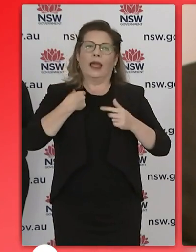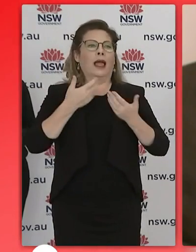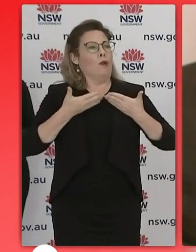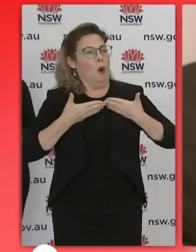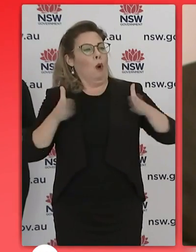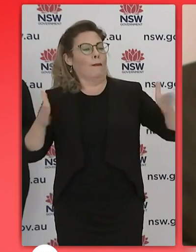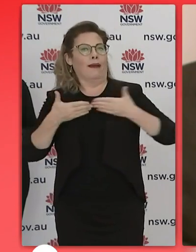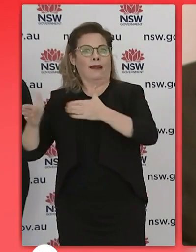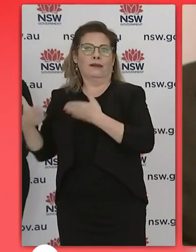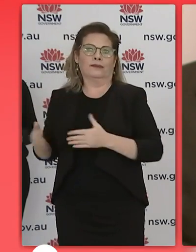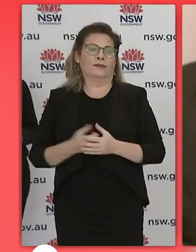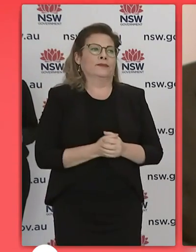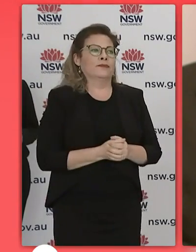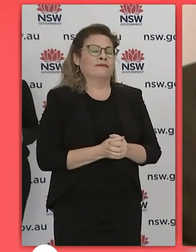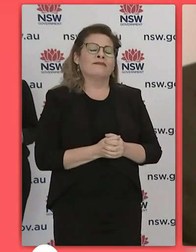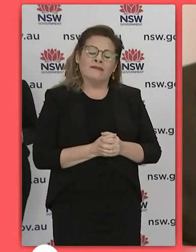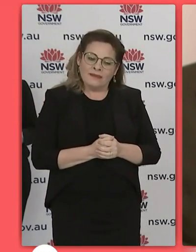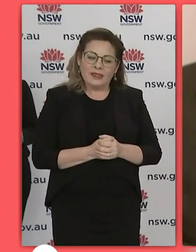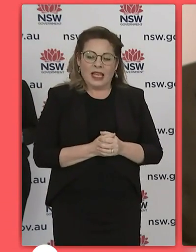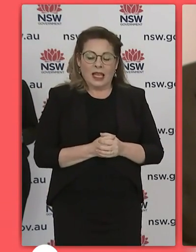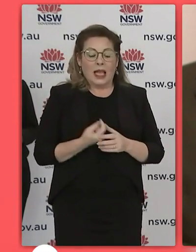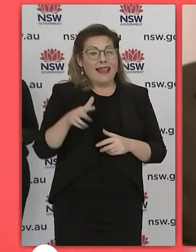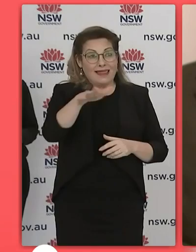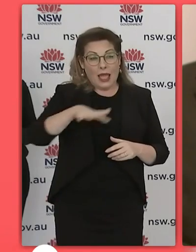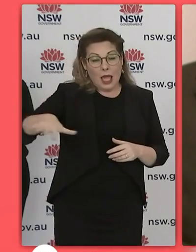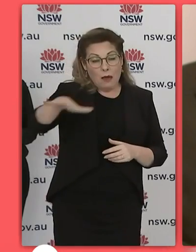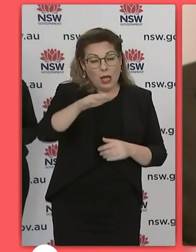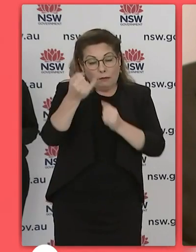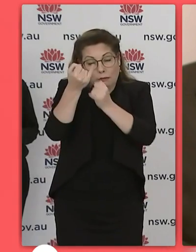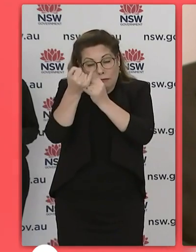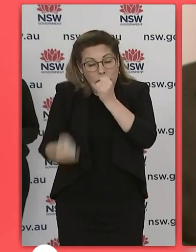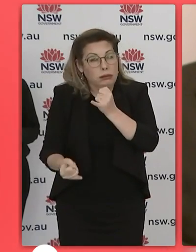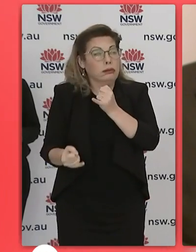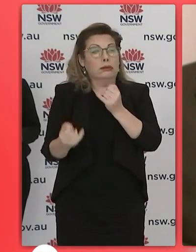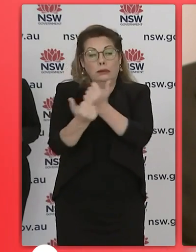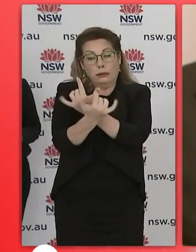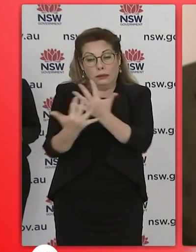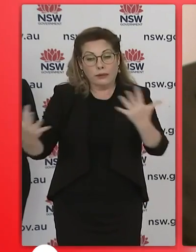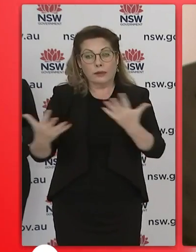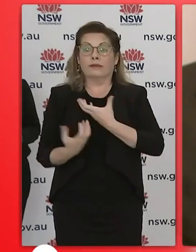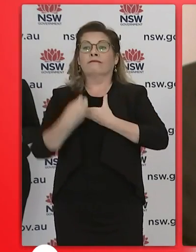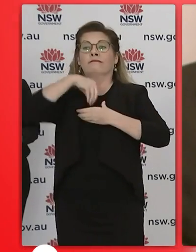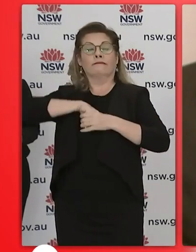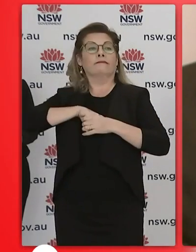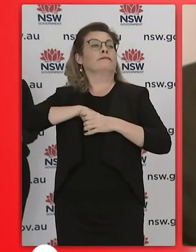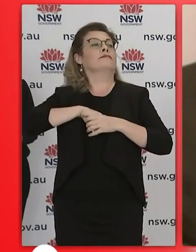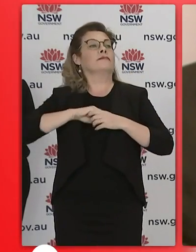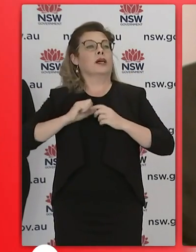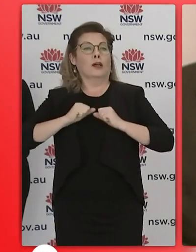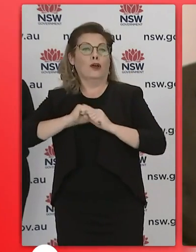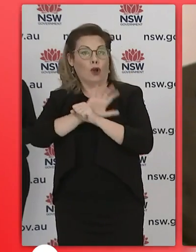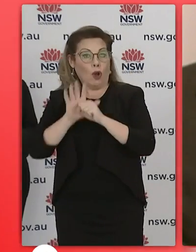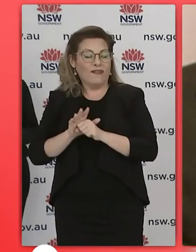government area is proving to be the area where cases are increasing the most so all the suburbs in the Canterbury Bankstown area